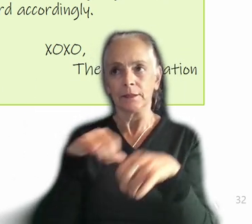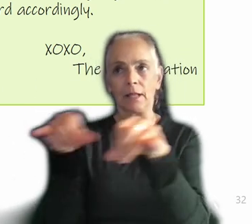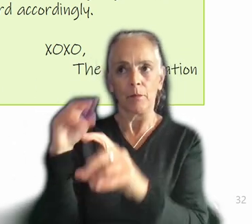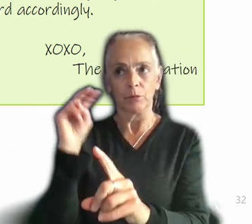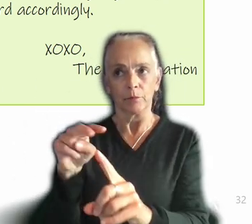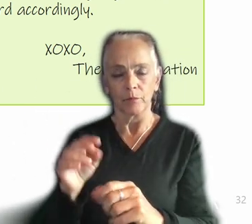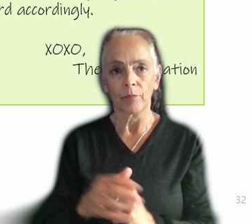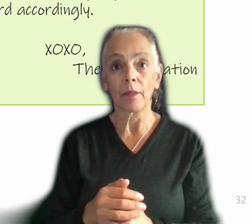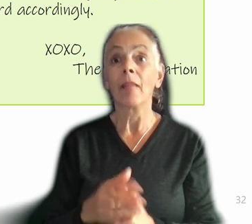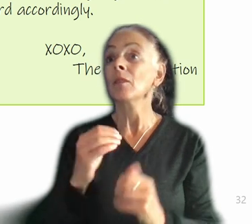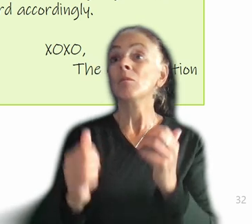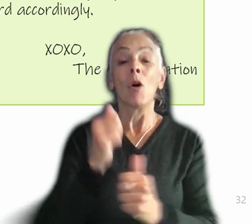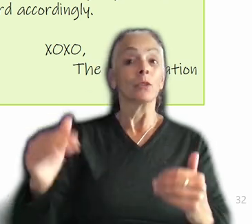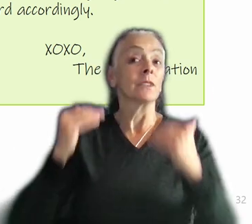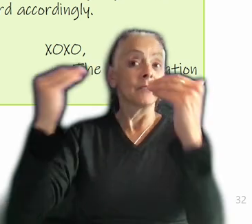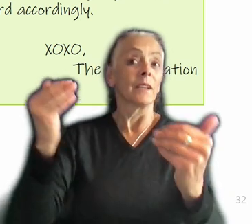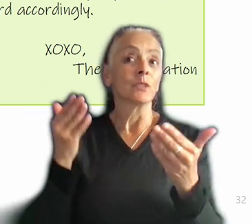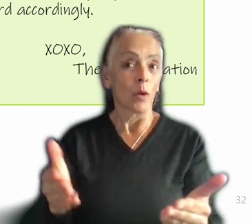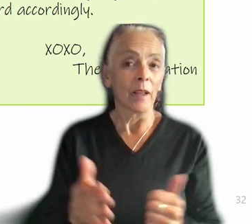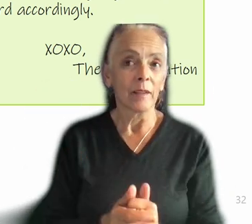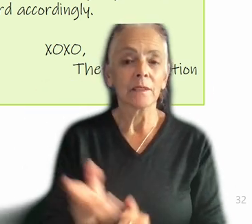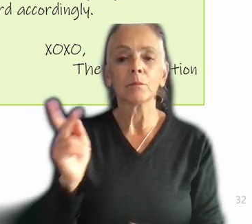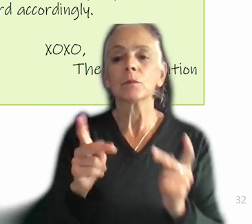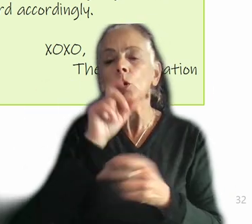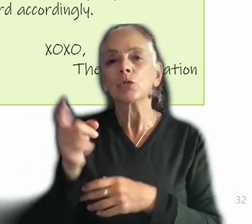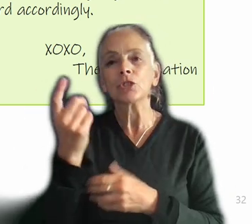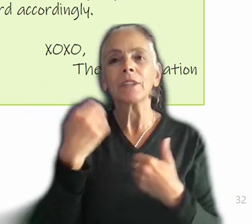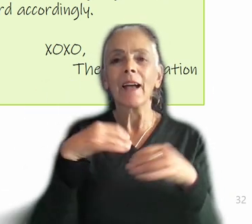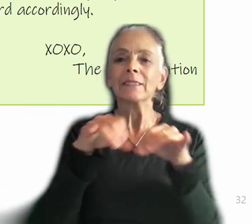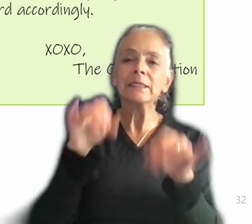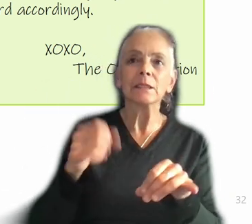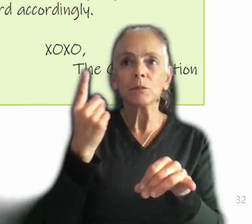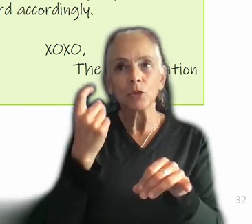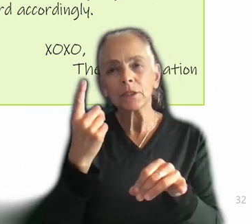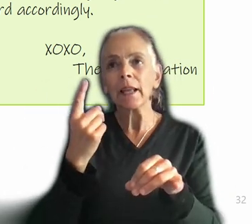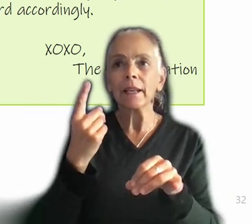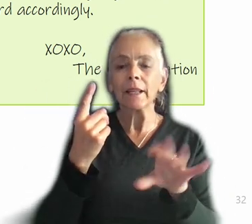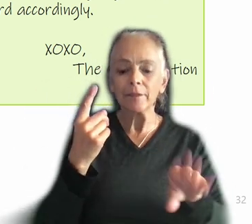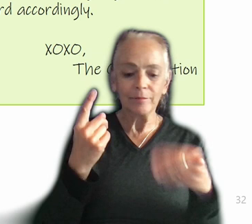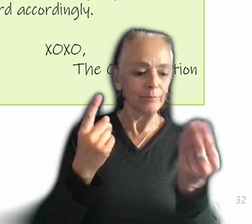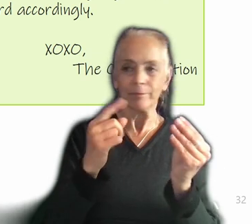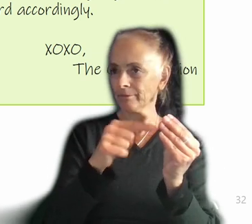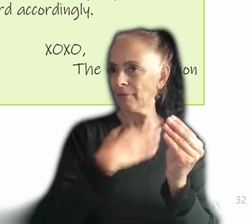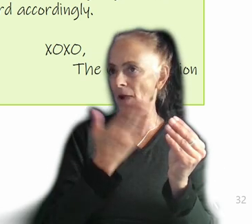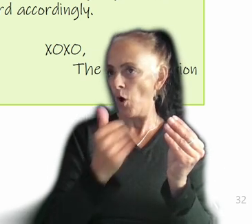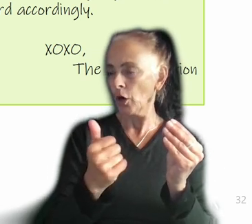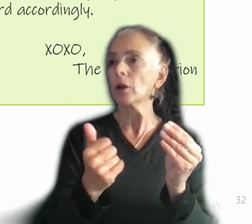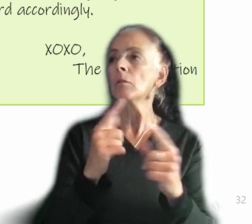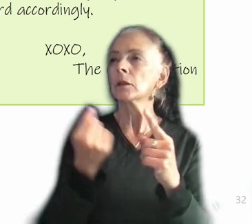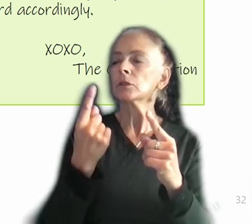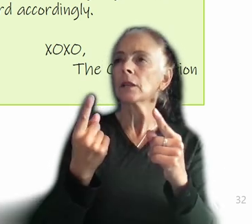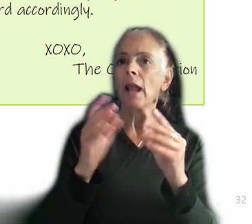sophisticated way that people do this is they don't just have a sort of systems understanding of the piece that they are adding, but they also understand how it fully